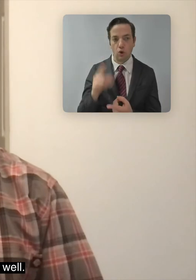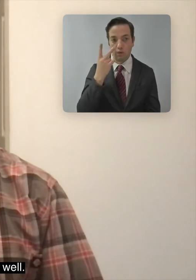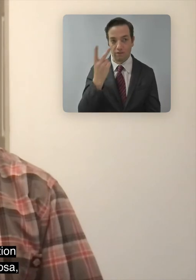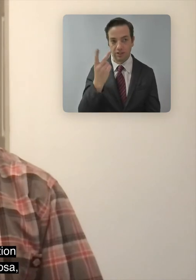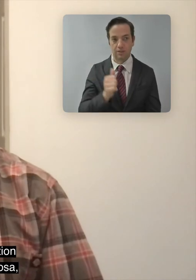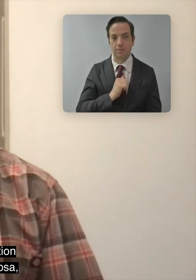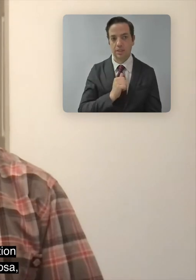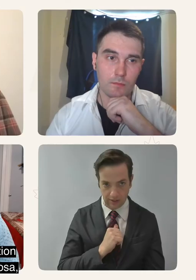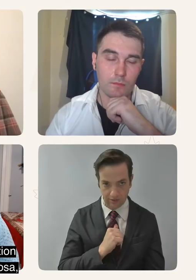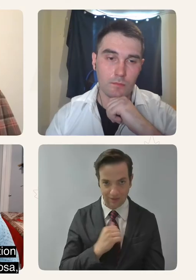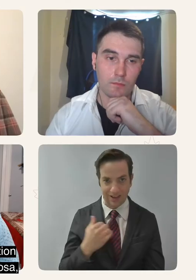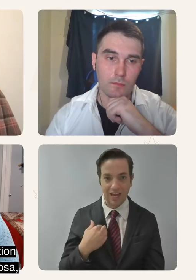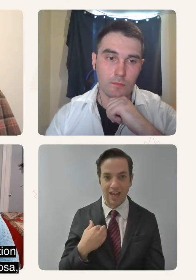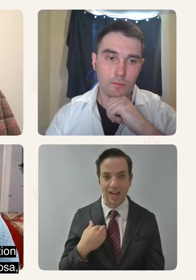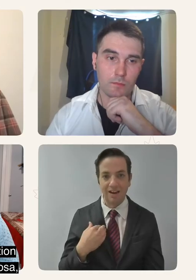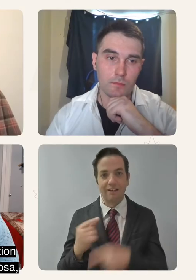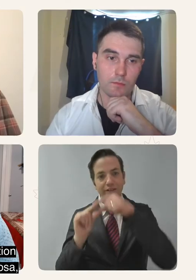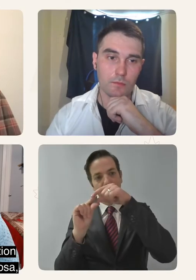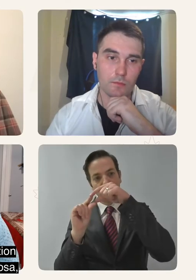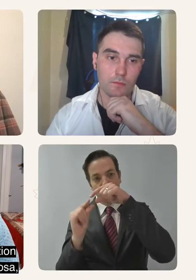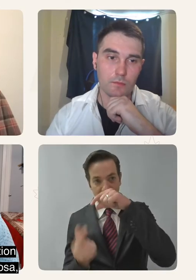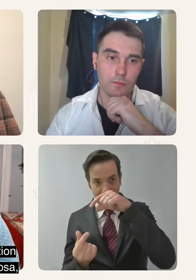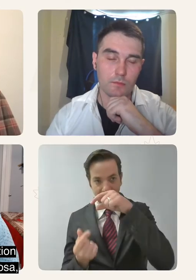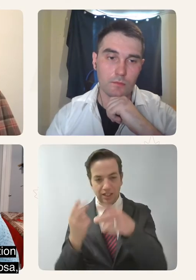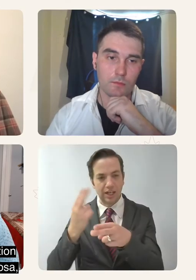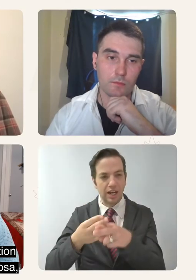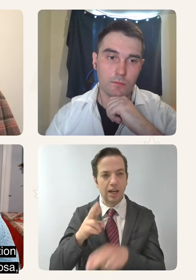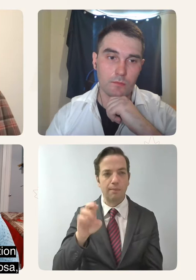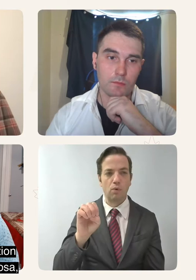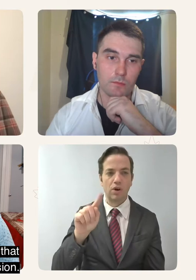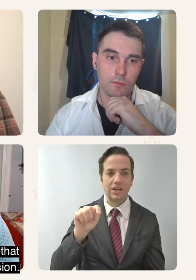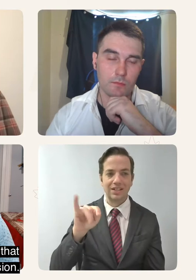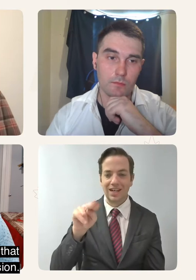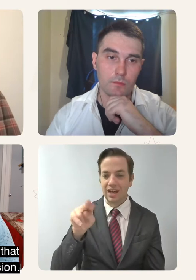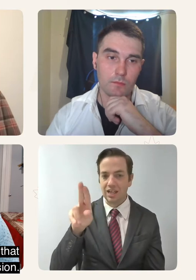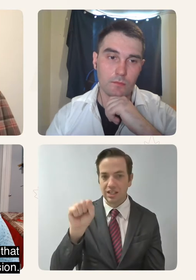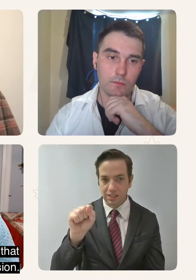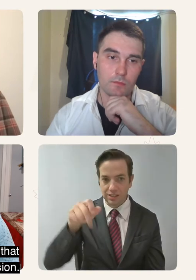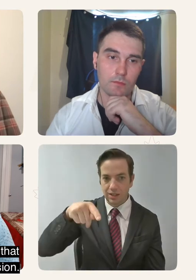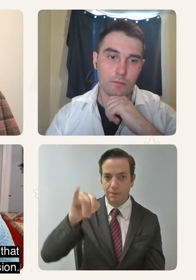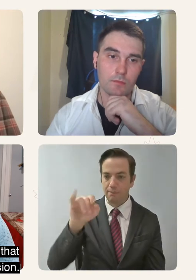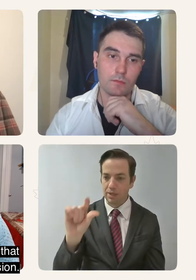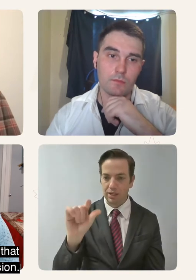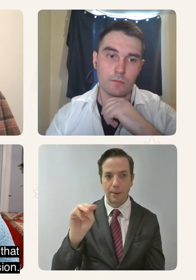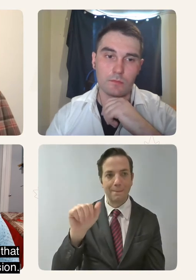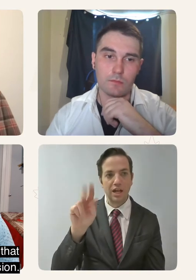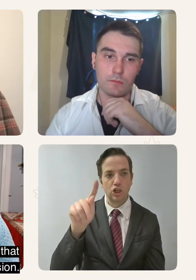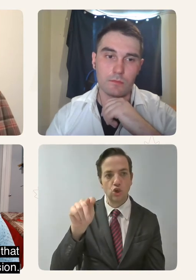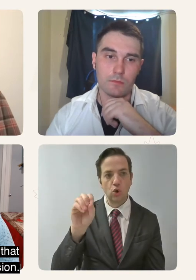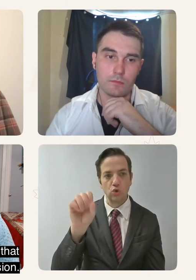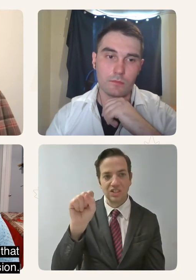as well. Um, I have a genetic condition called retinitis pigmentosa, which basically means that I have no